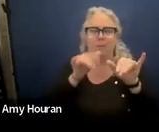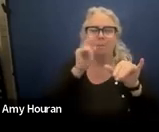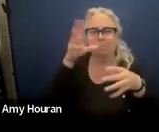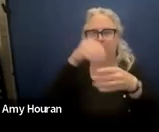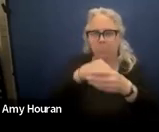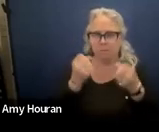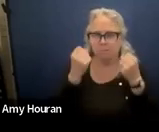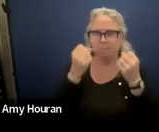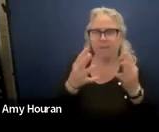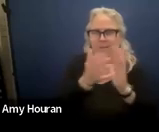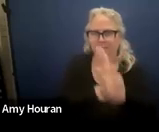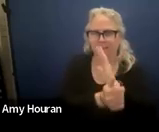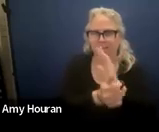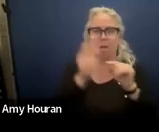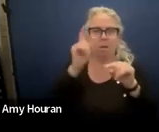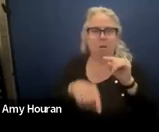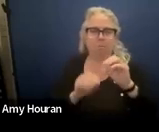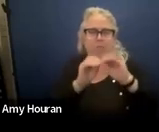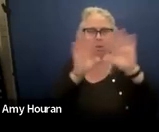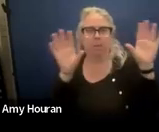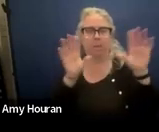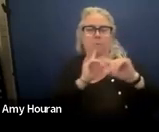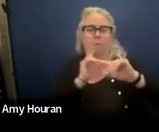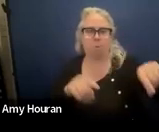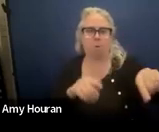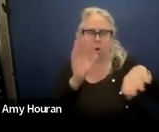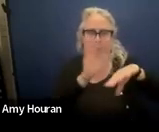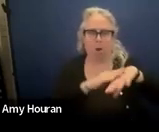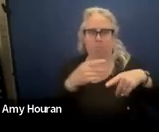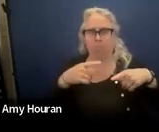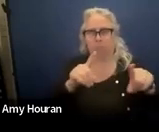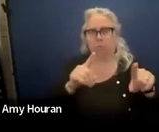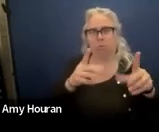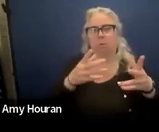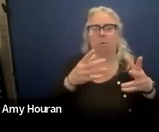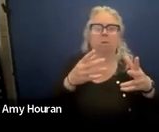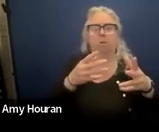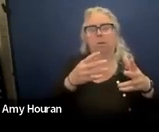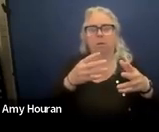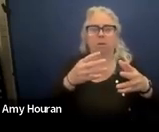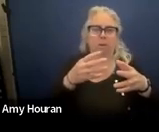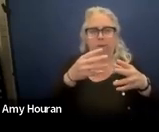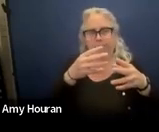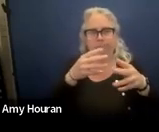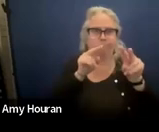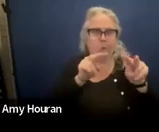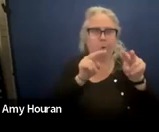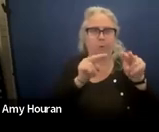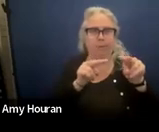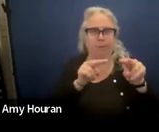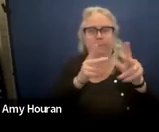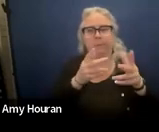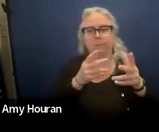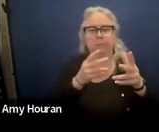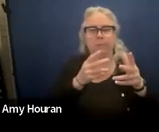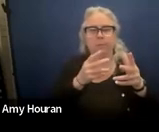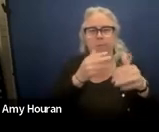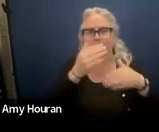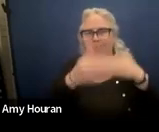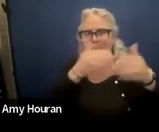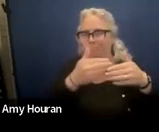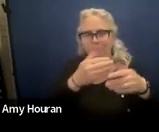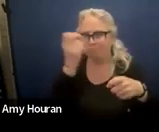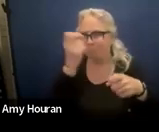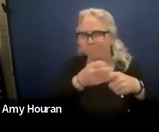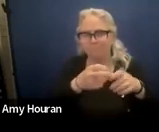skills and so they couldn't be clearly reported on during that progress monitoring um present levels